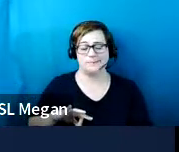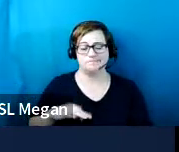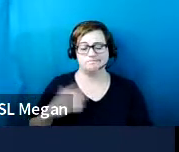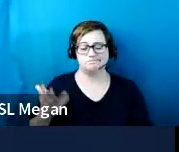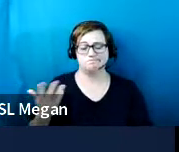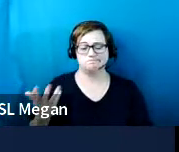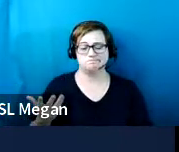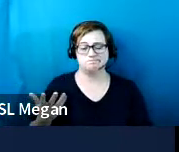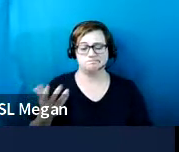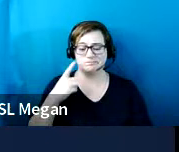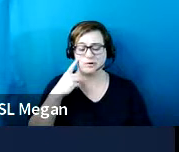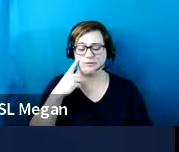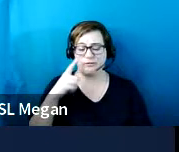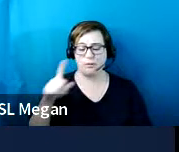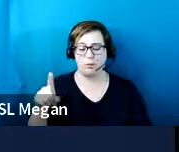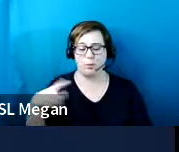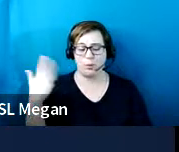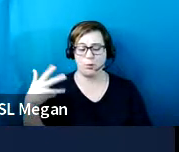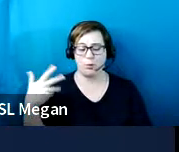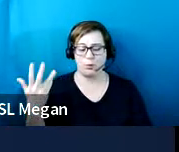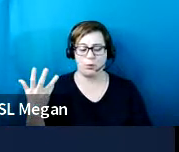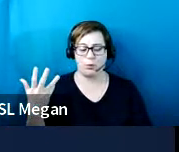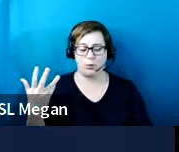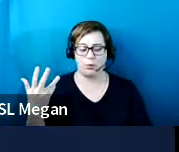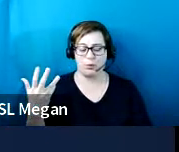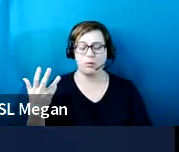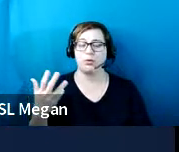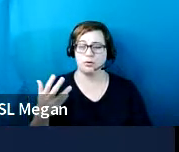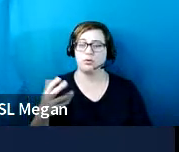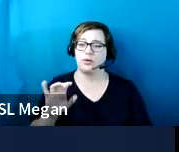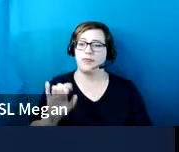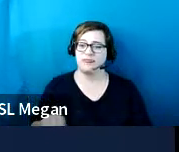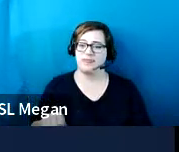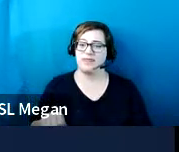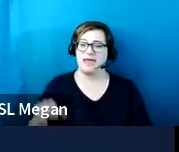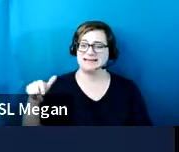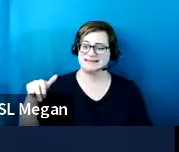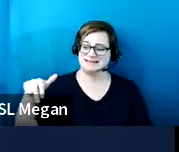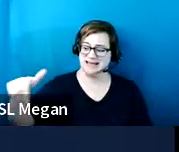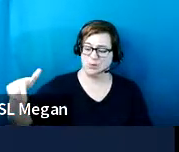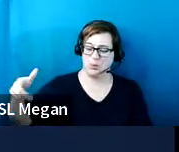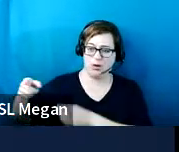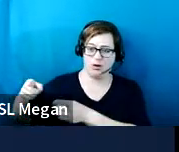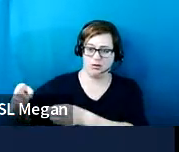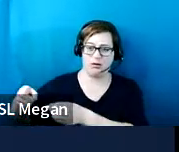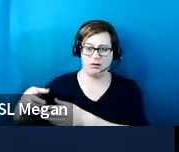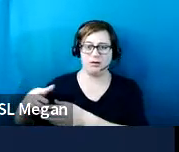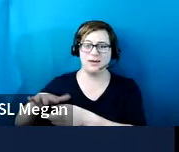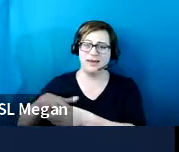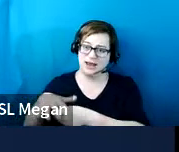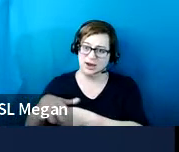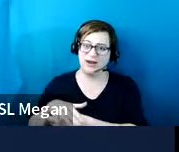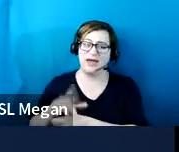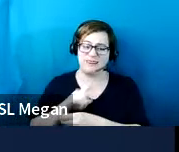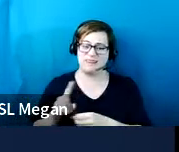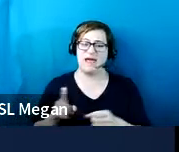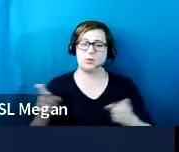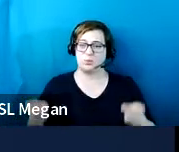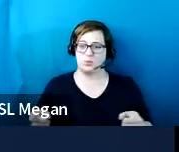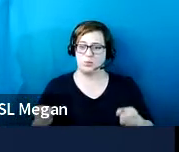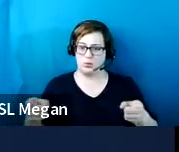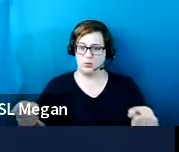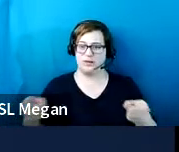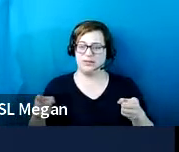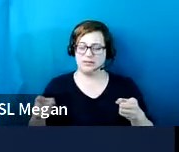for the purposes of keeping the width of your sidewalk appropriate because, um, while they might not,